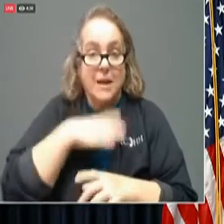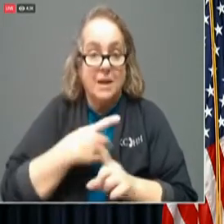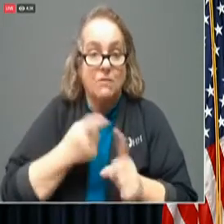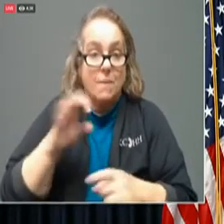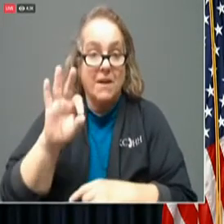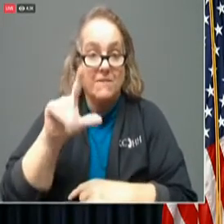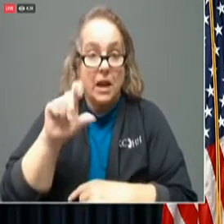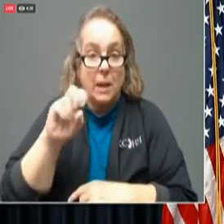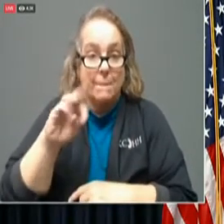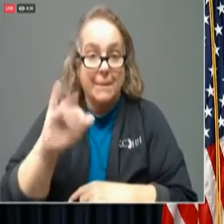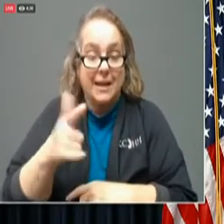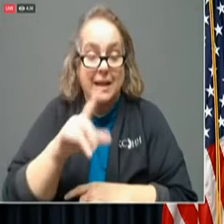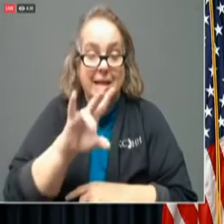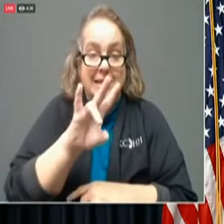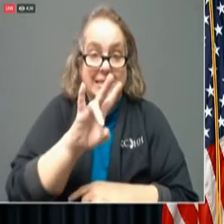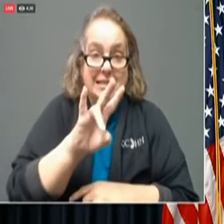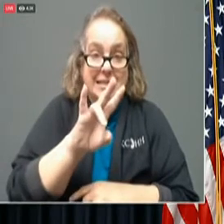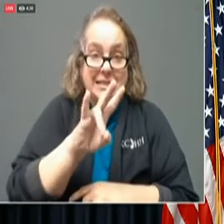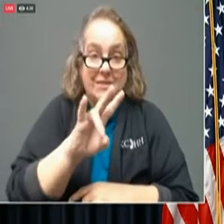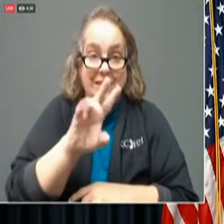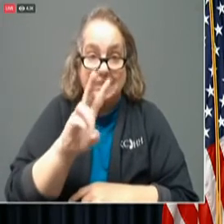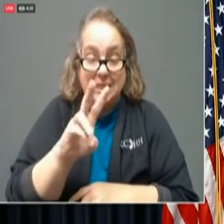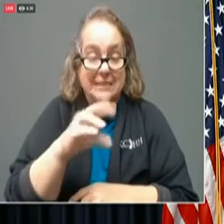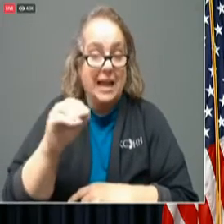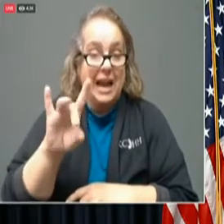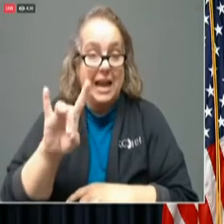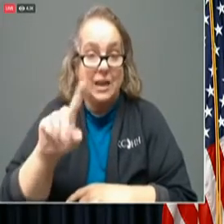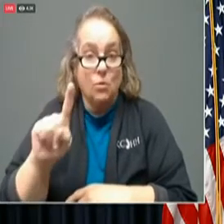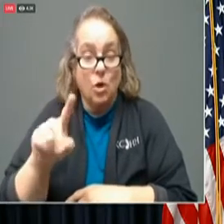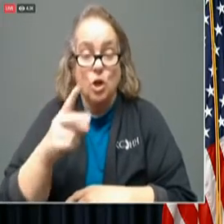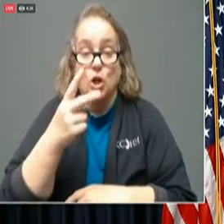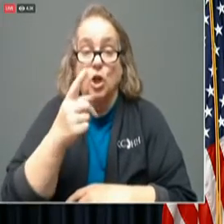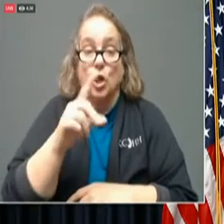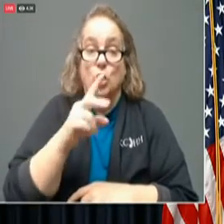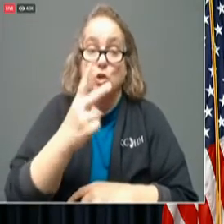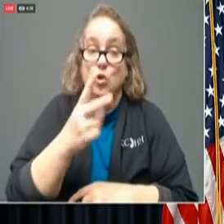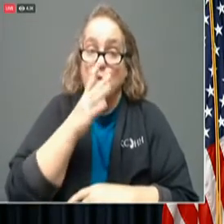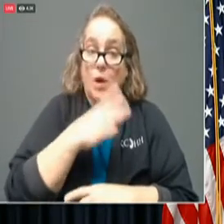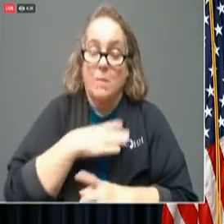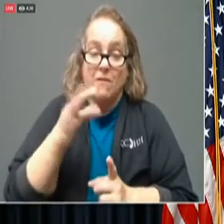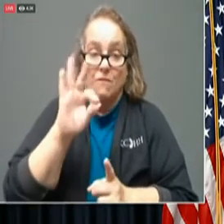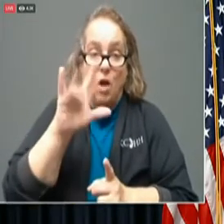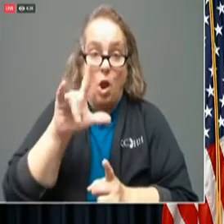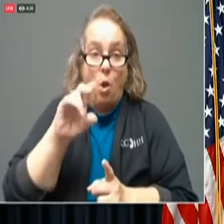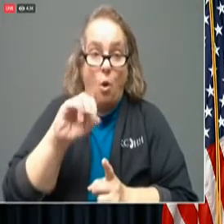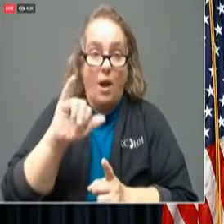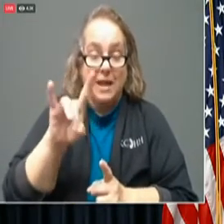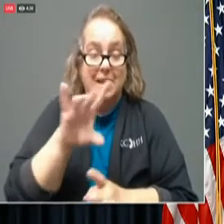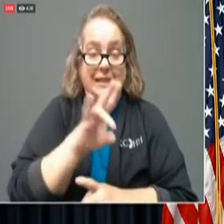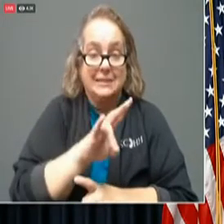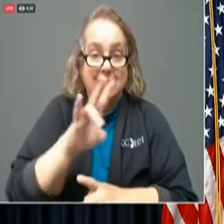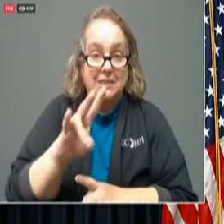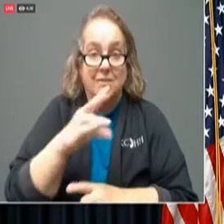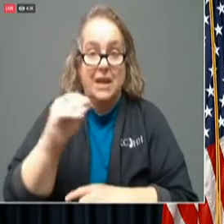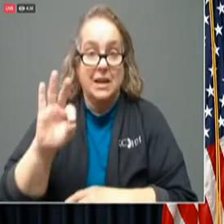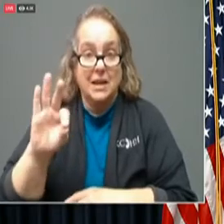76 and 81. Two women from Floyd County, ages 77 and 91.